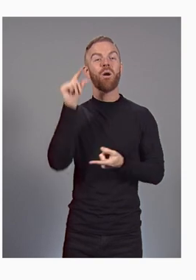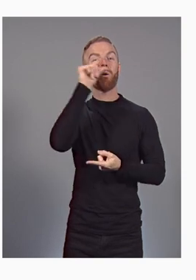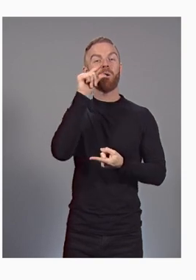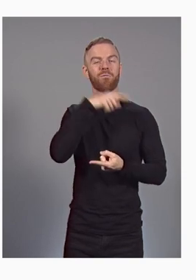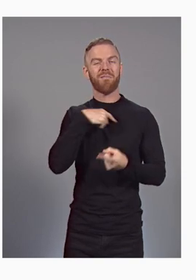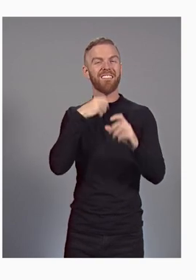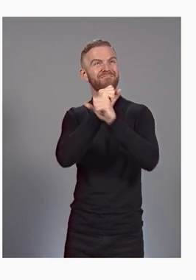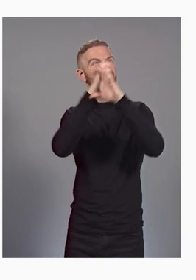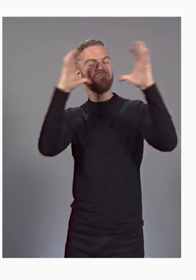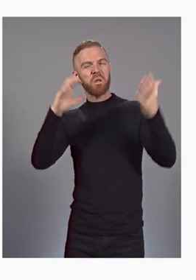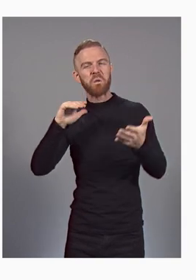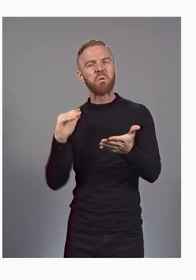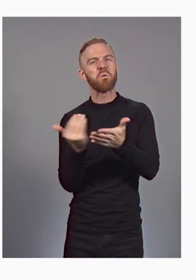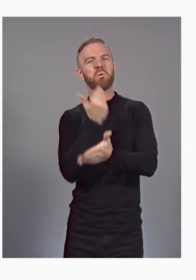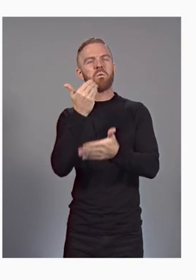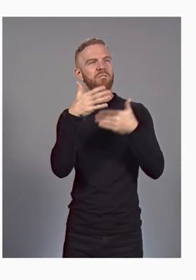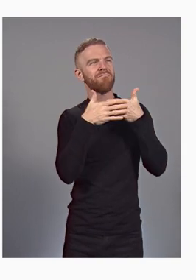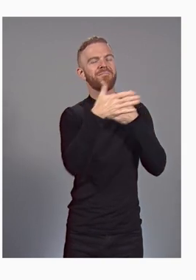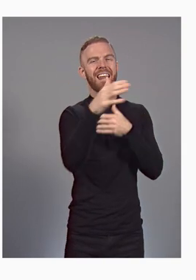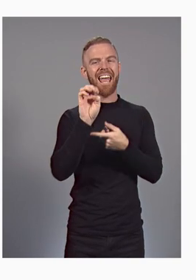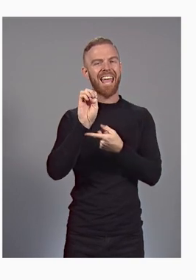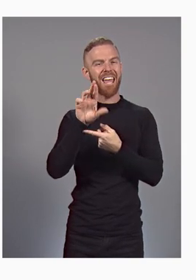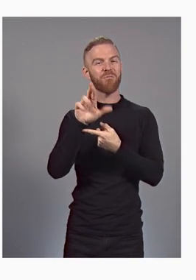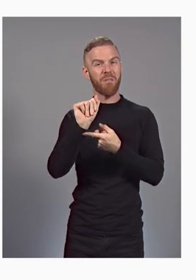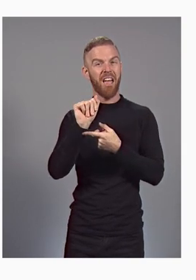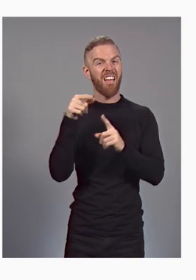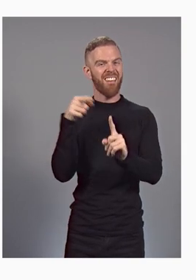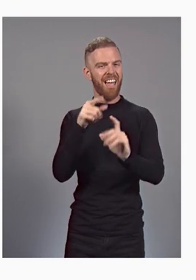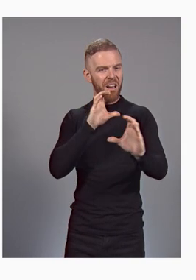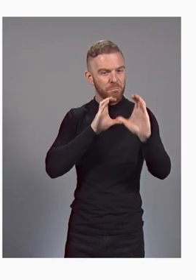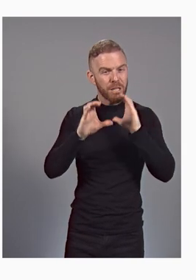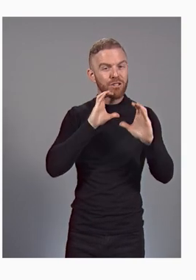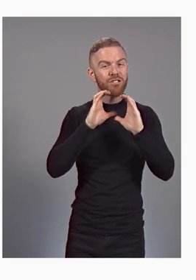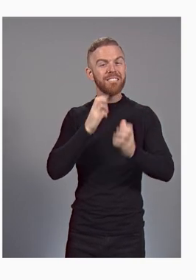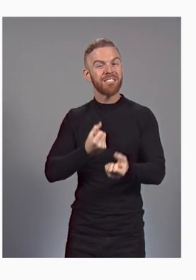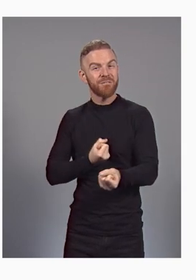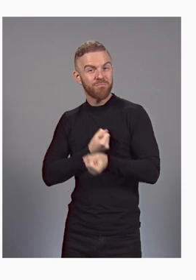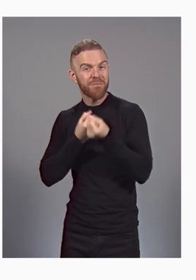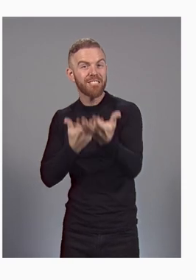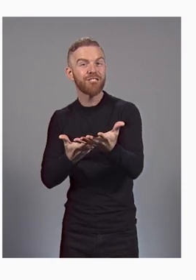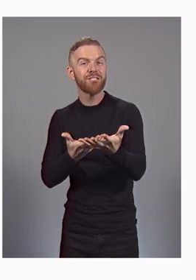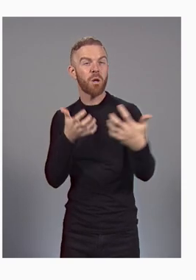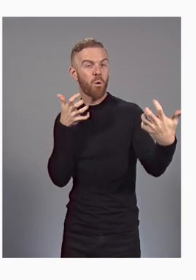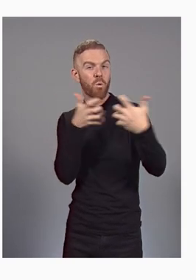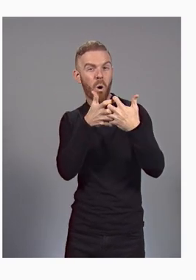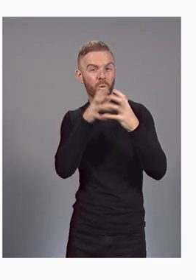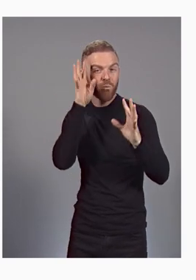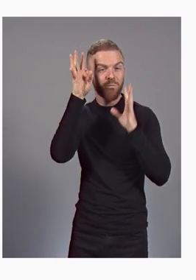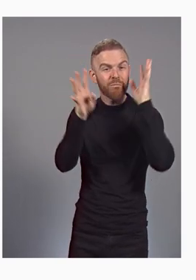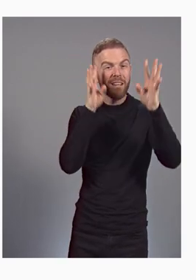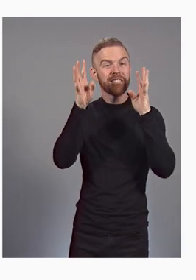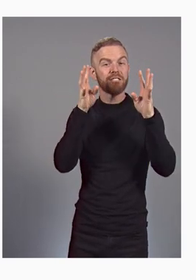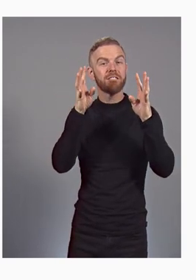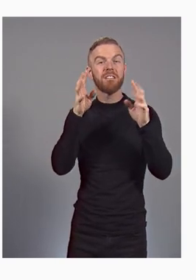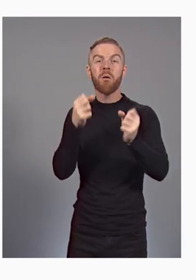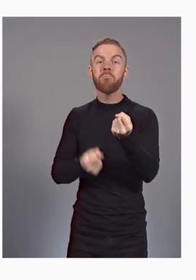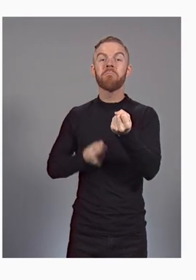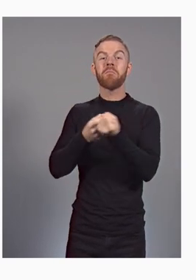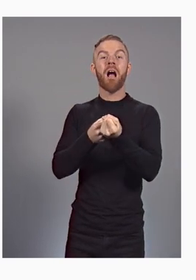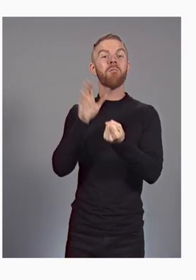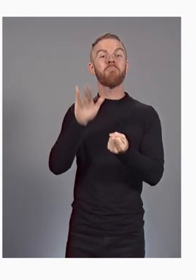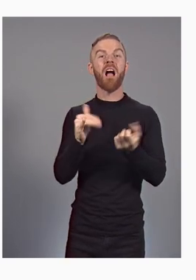envision a whole new era of communication, expression, and co-creation,